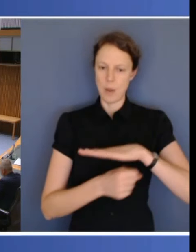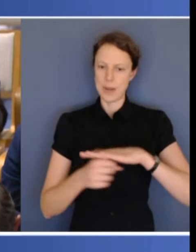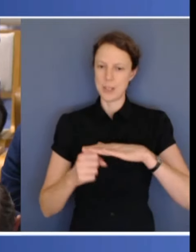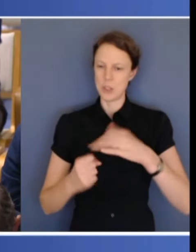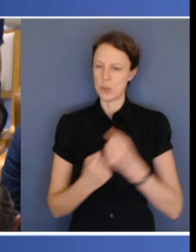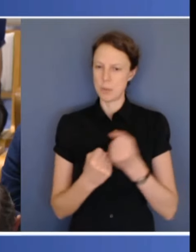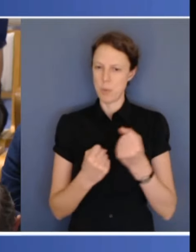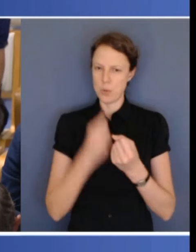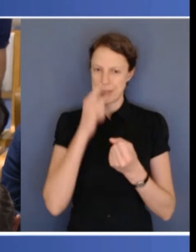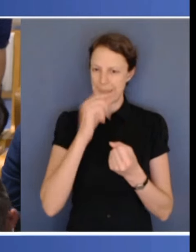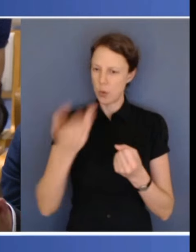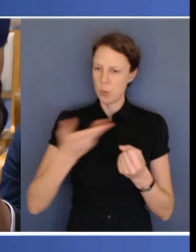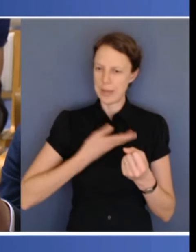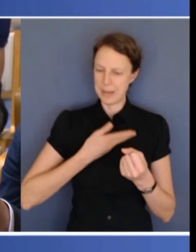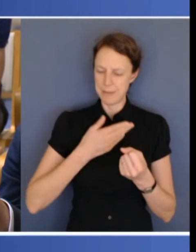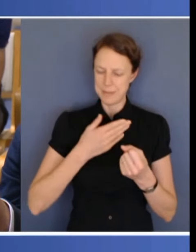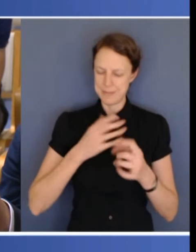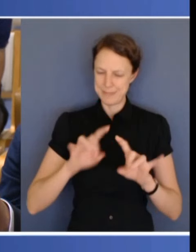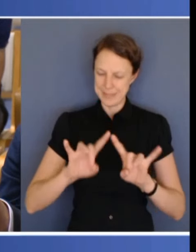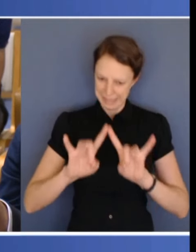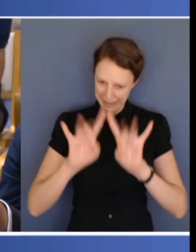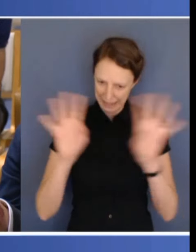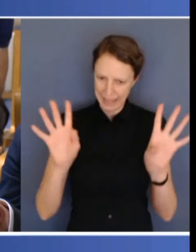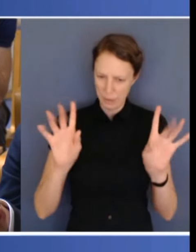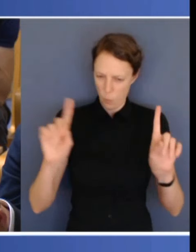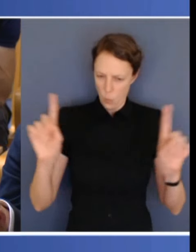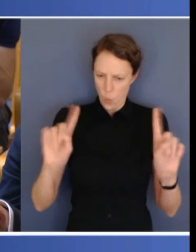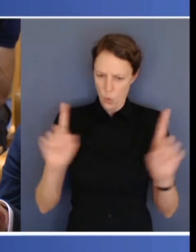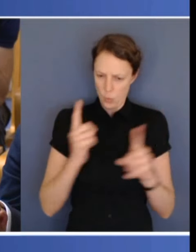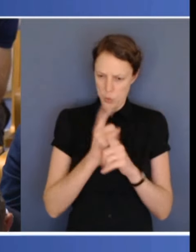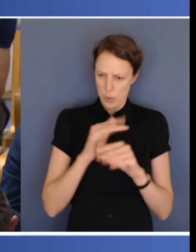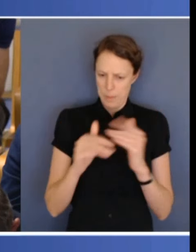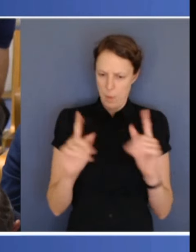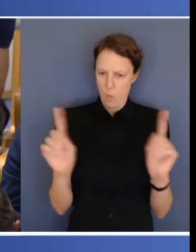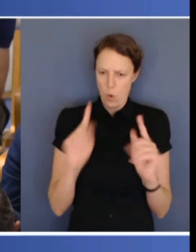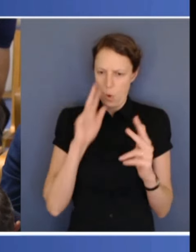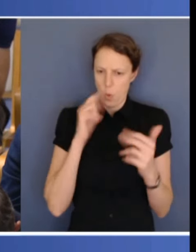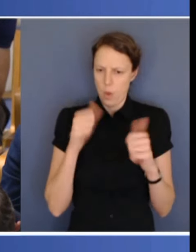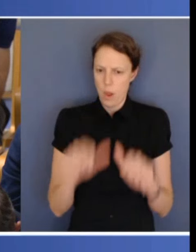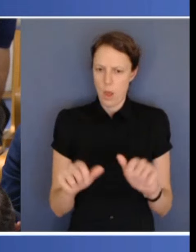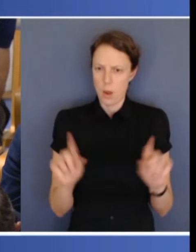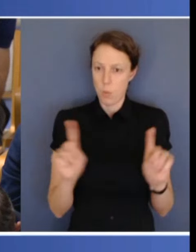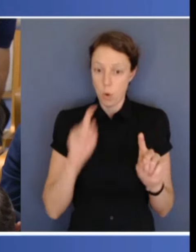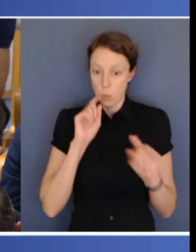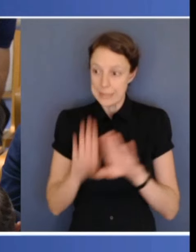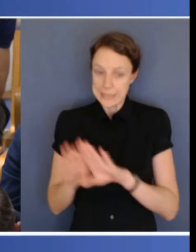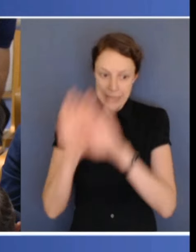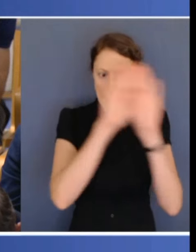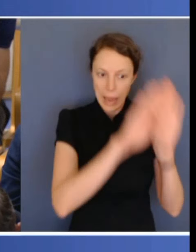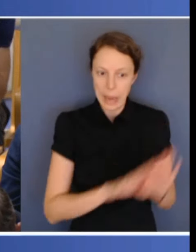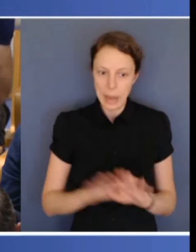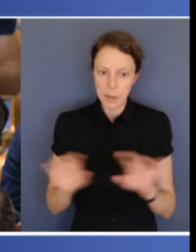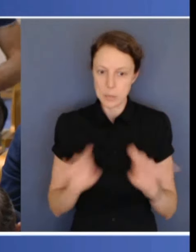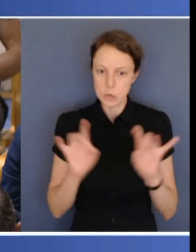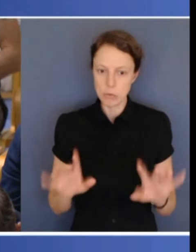concrete idea about what it is we're actually talking about with those supports? Are they going to be the same in every state? And also, just